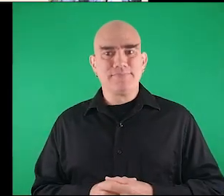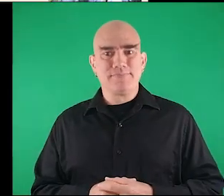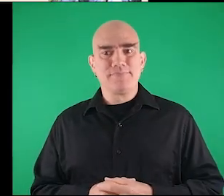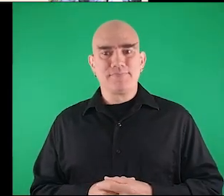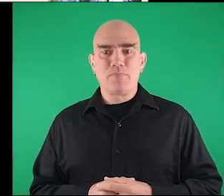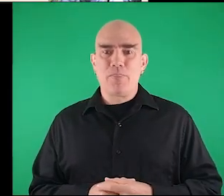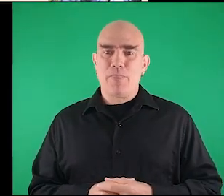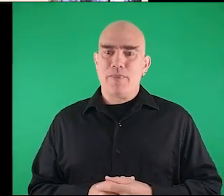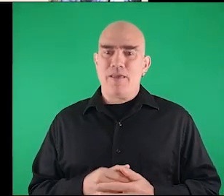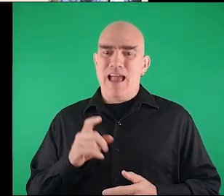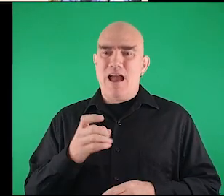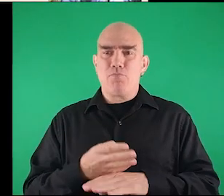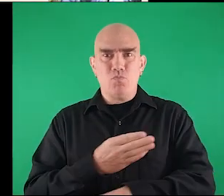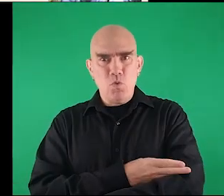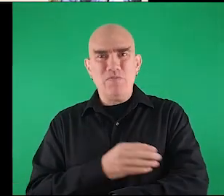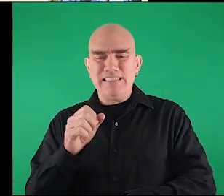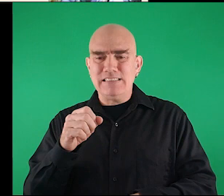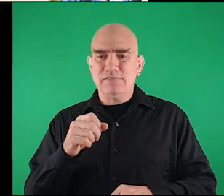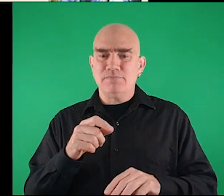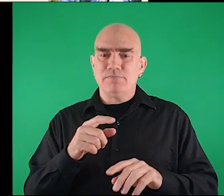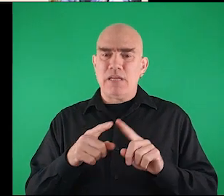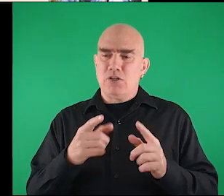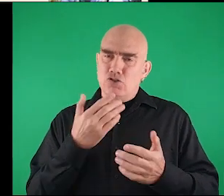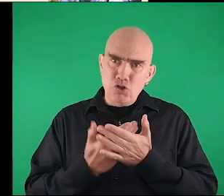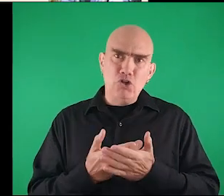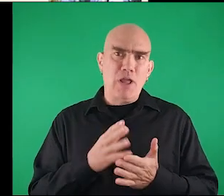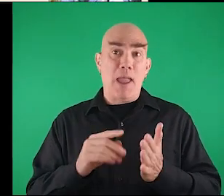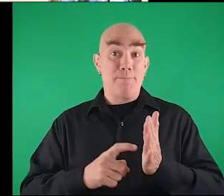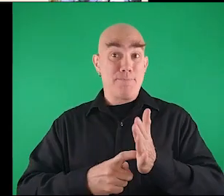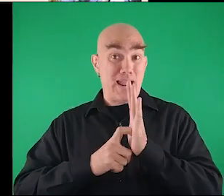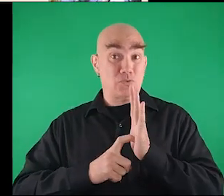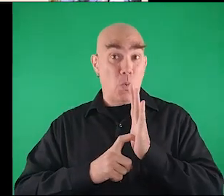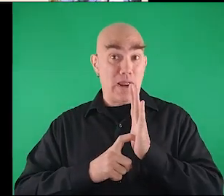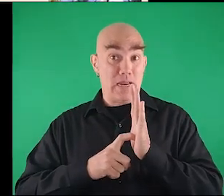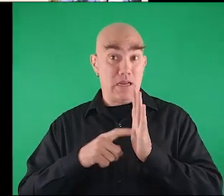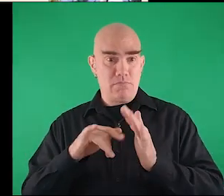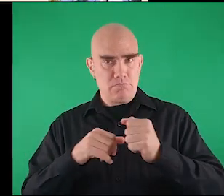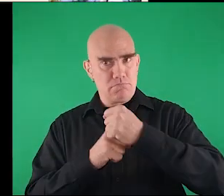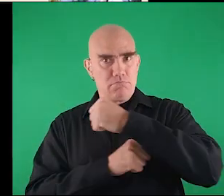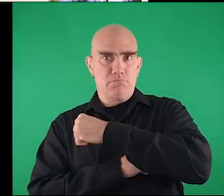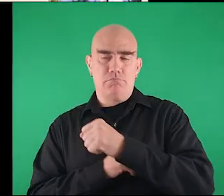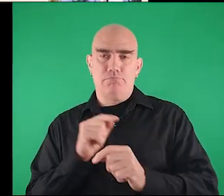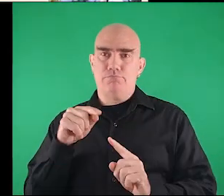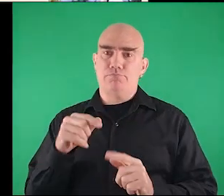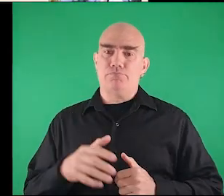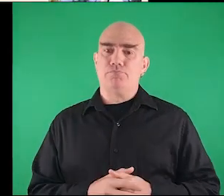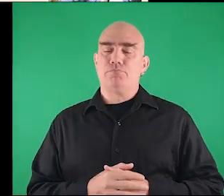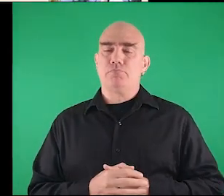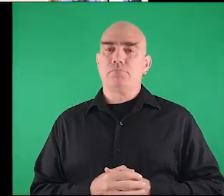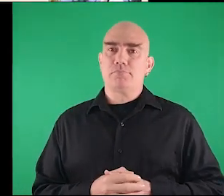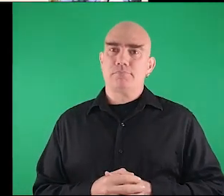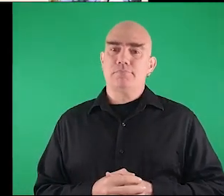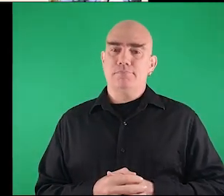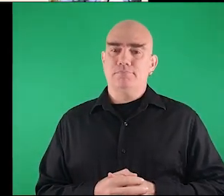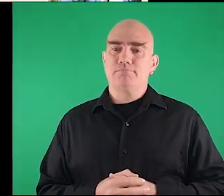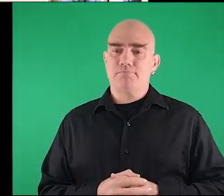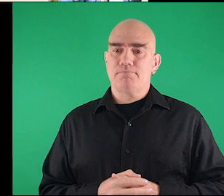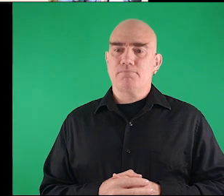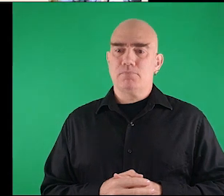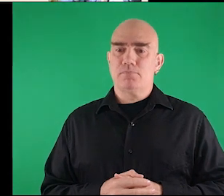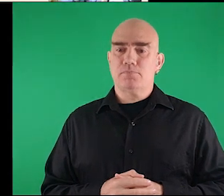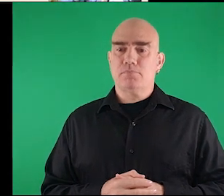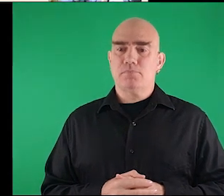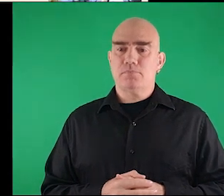really good they must they they have to to be uh improved sure but